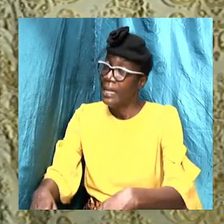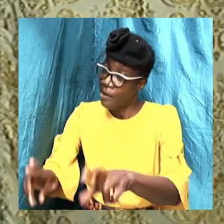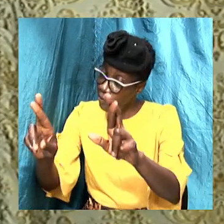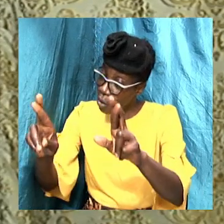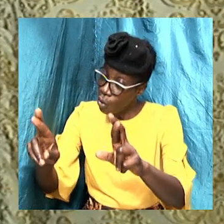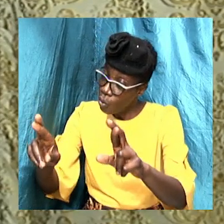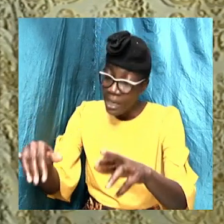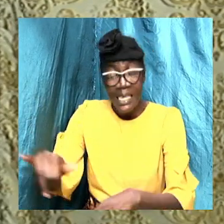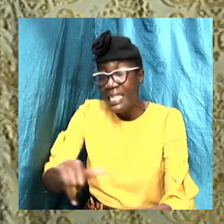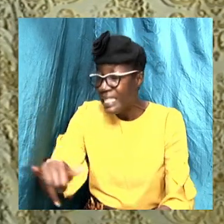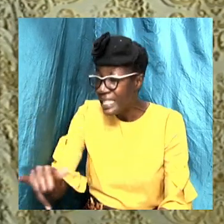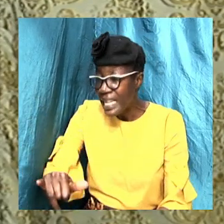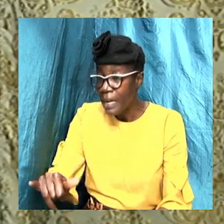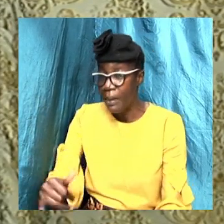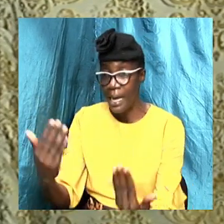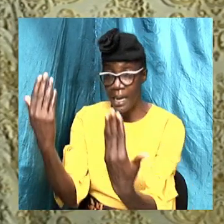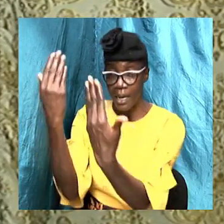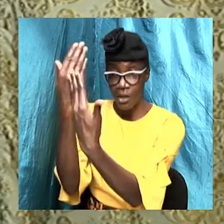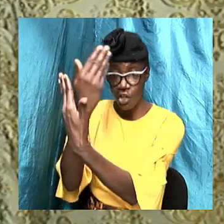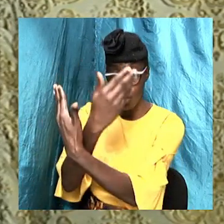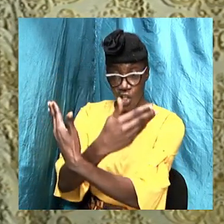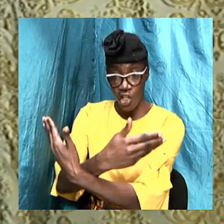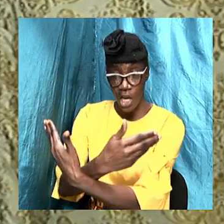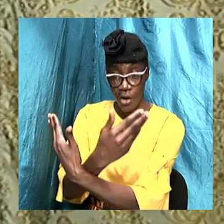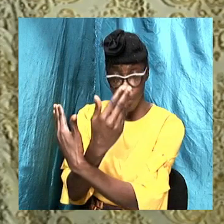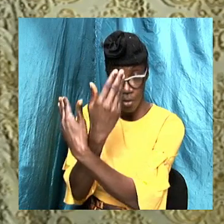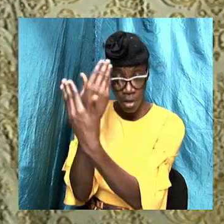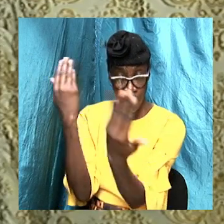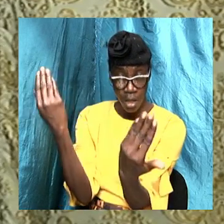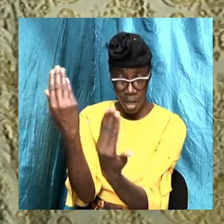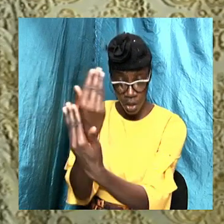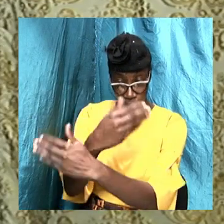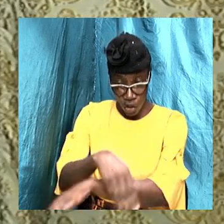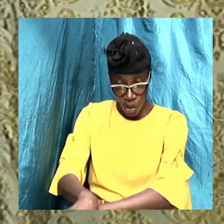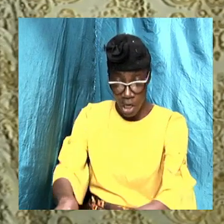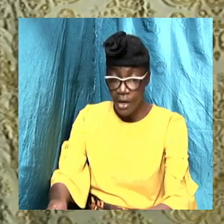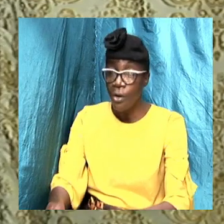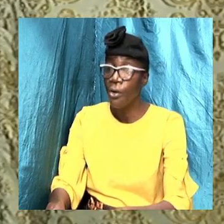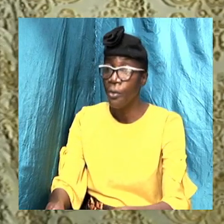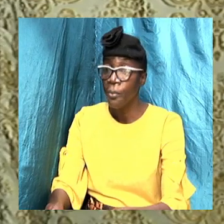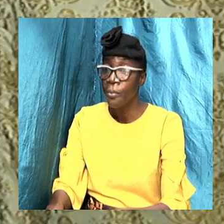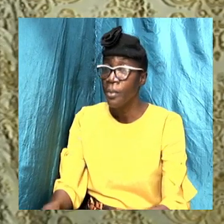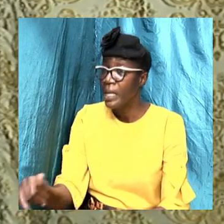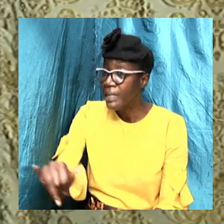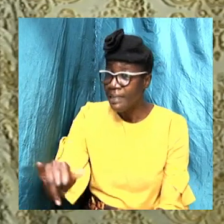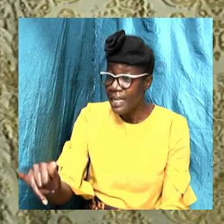was a shadow of water baptism.